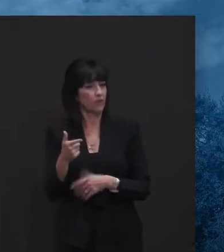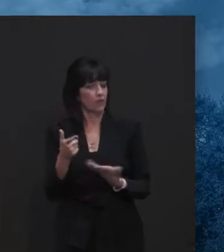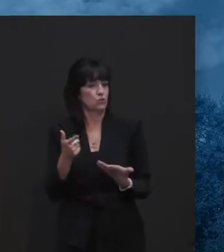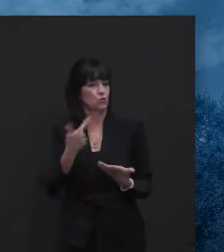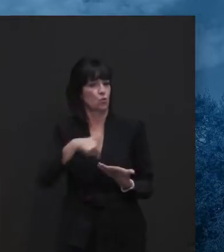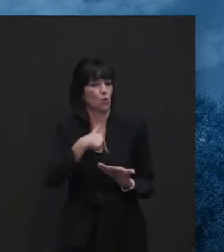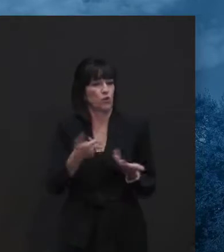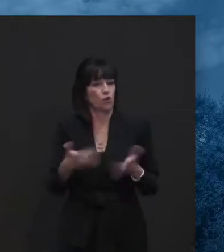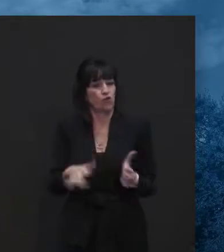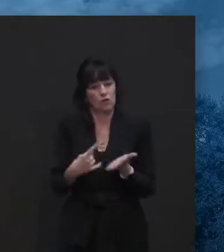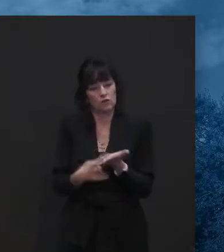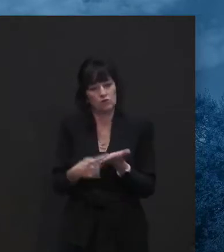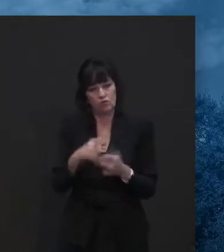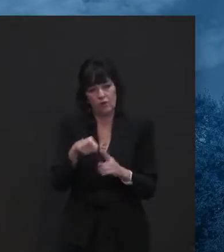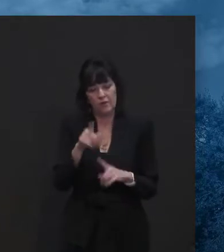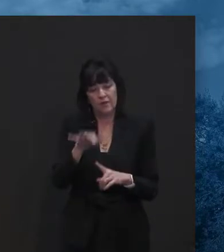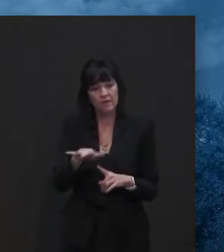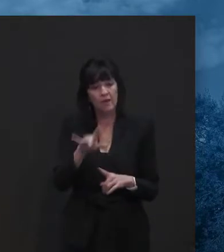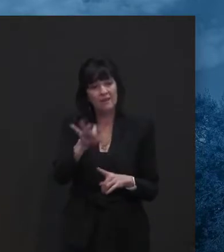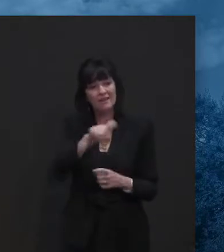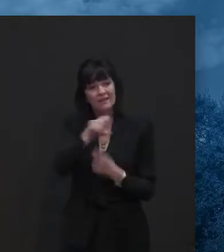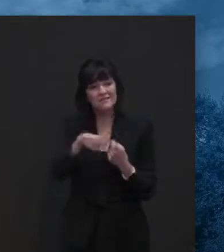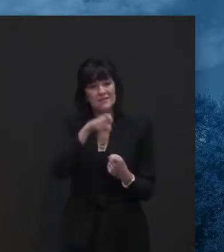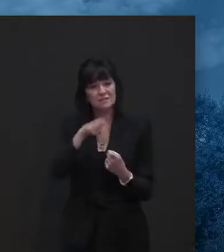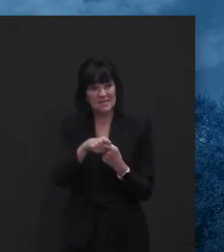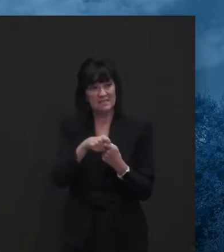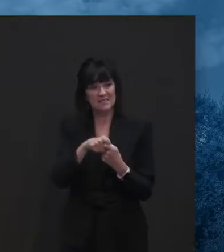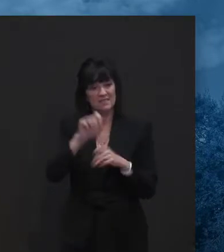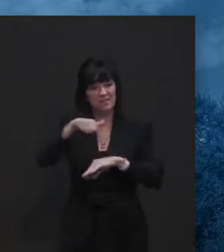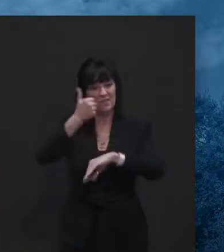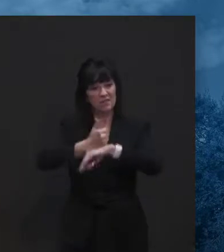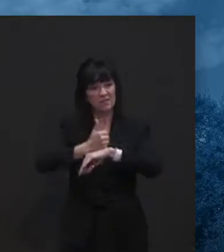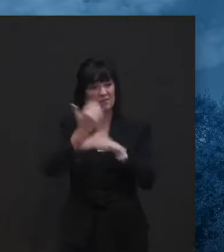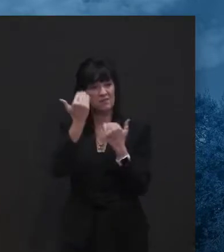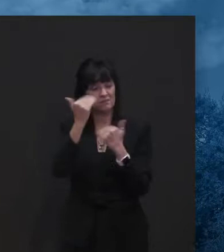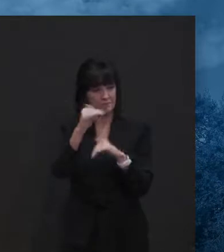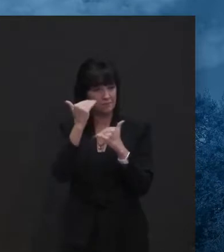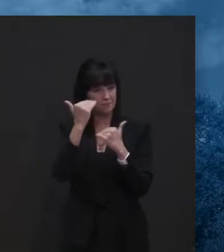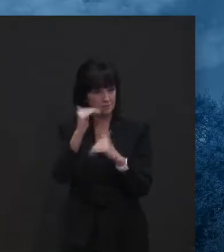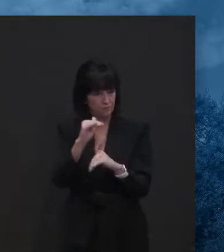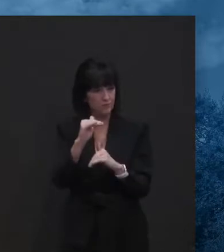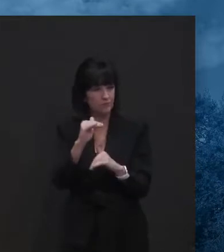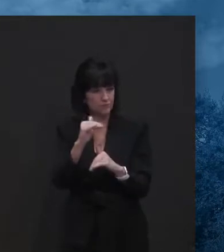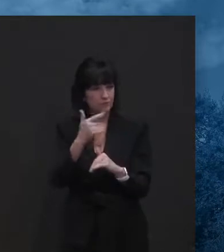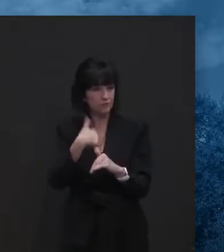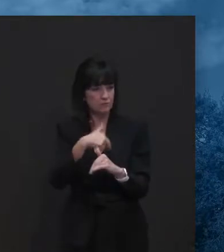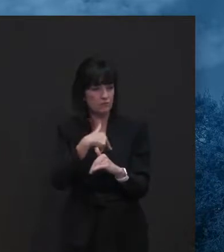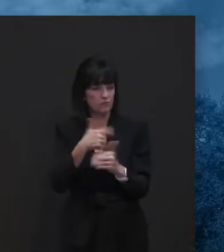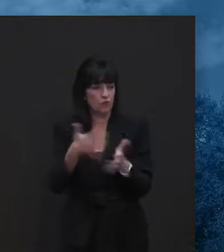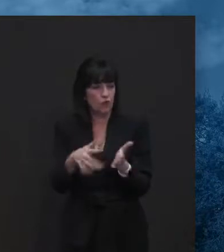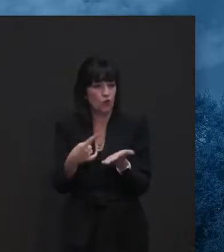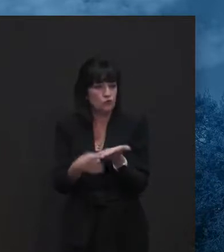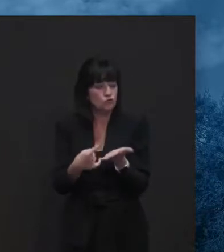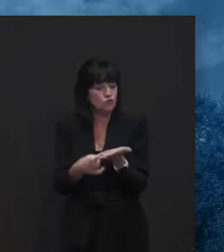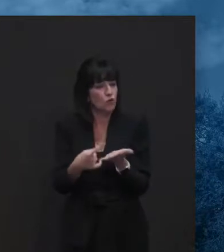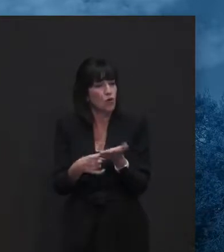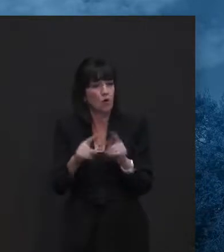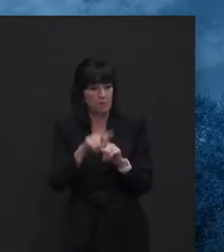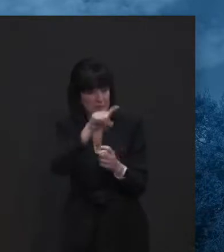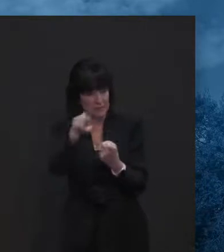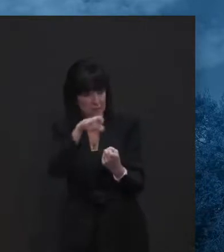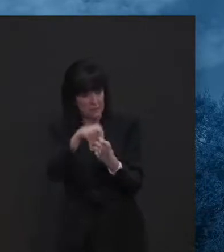uh, restrictions, um, in a general sense came up in that conversation, but nothing specifically now.